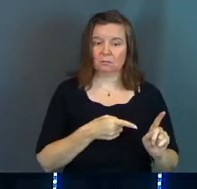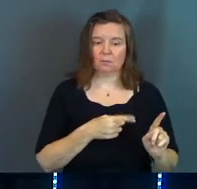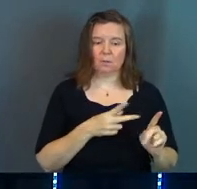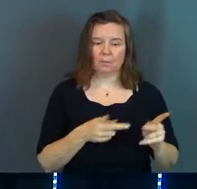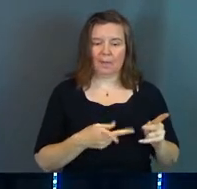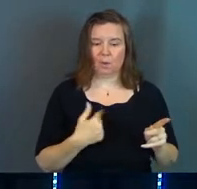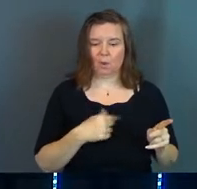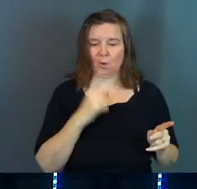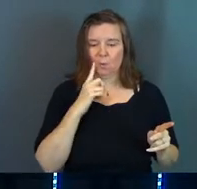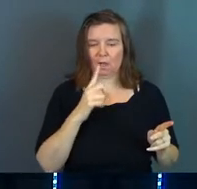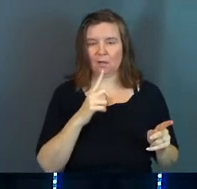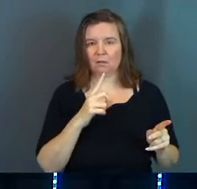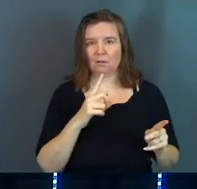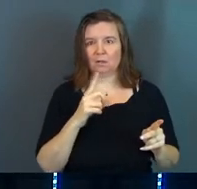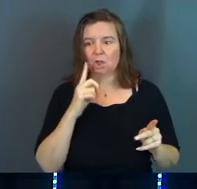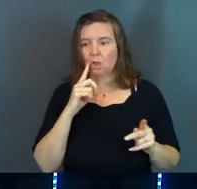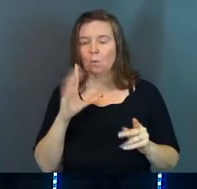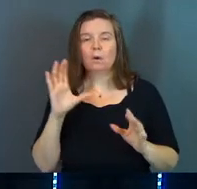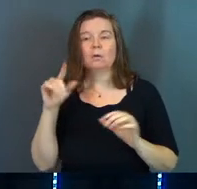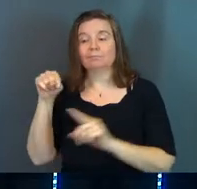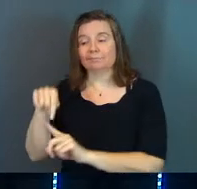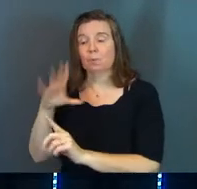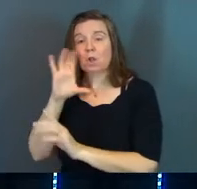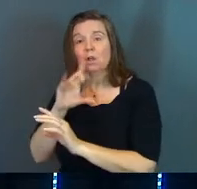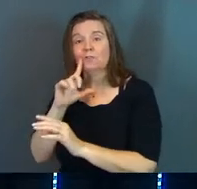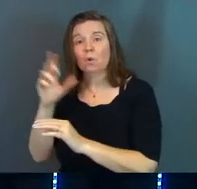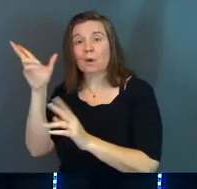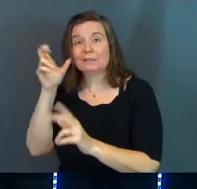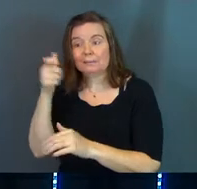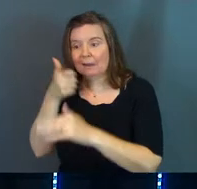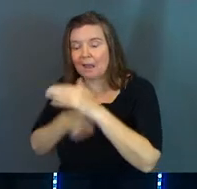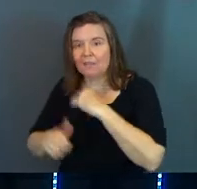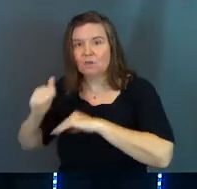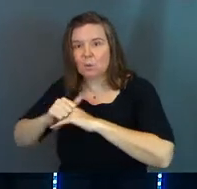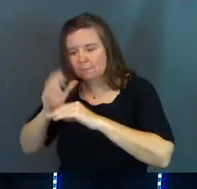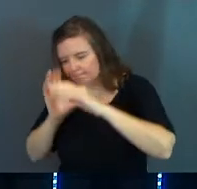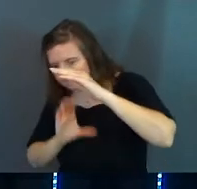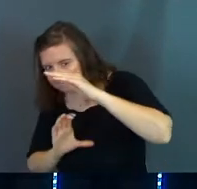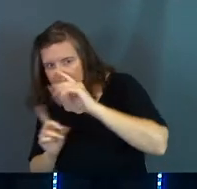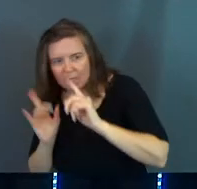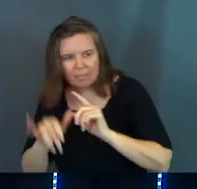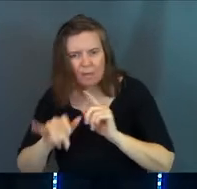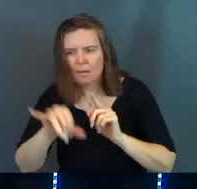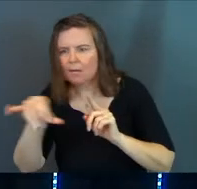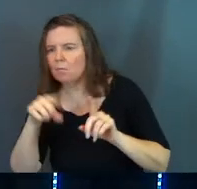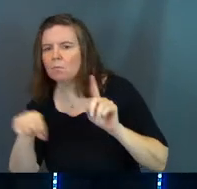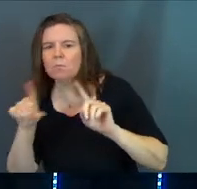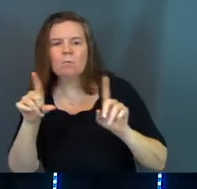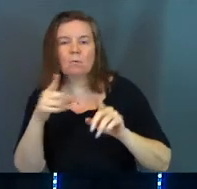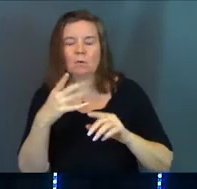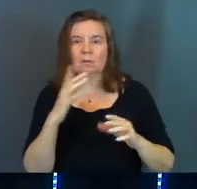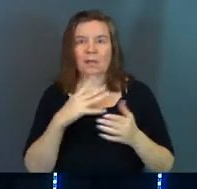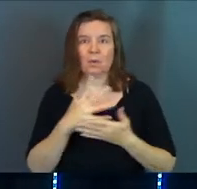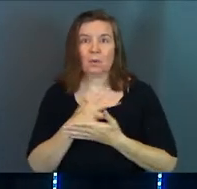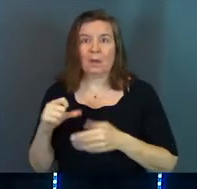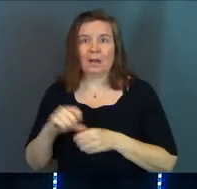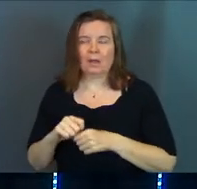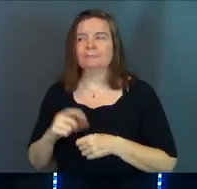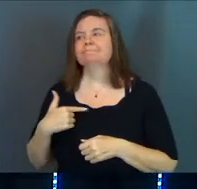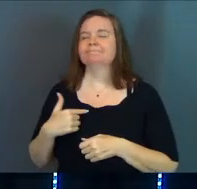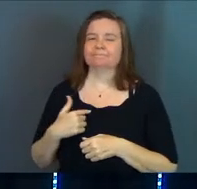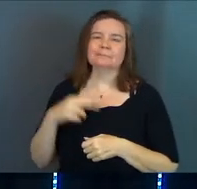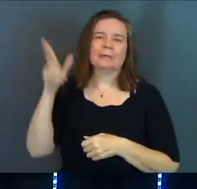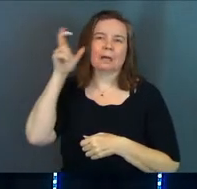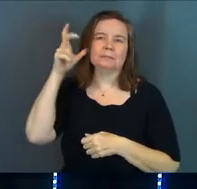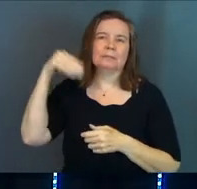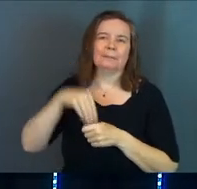that space where we look for a demon under every rock. Like we ran out of gas. There must be